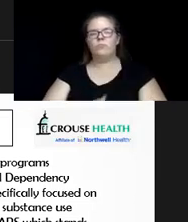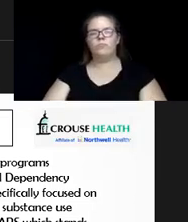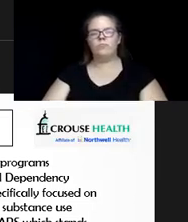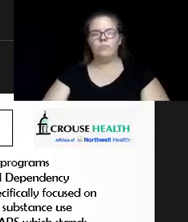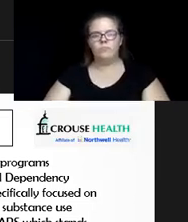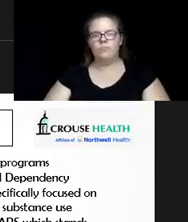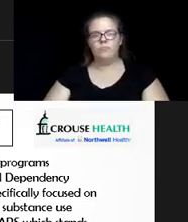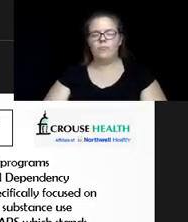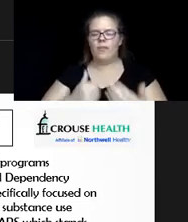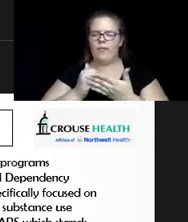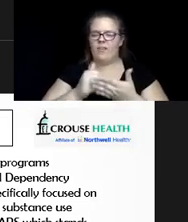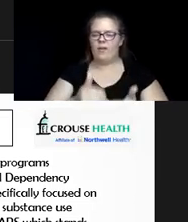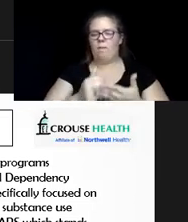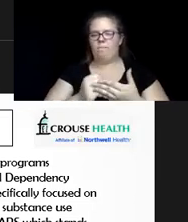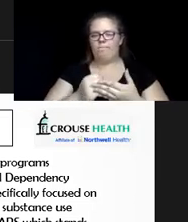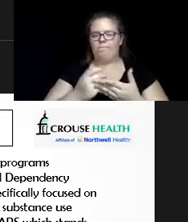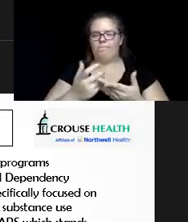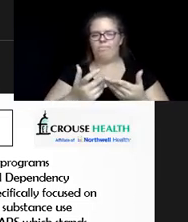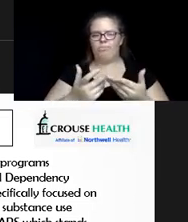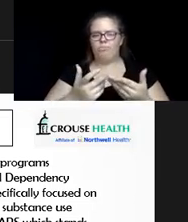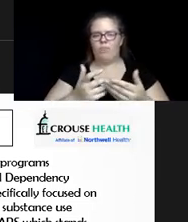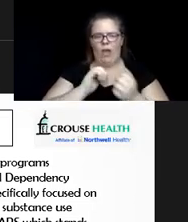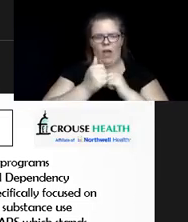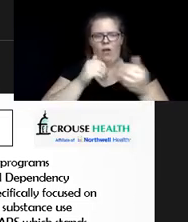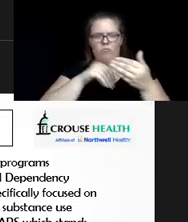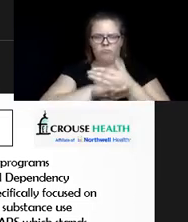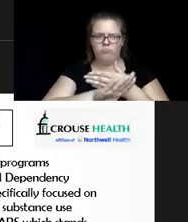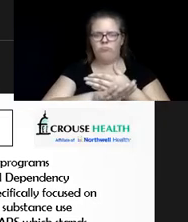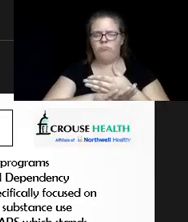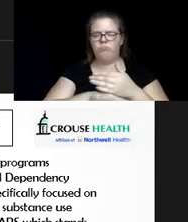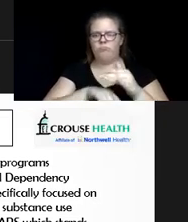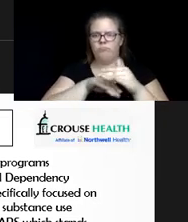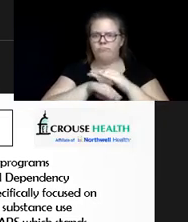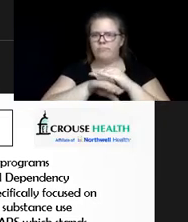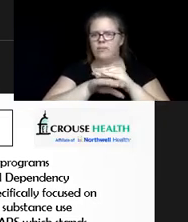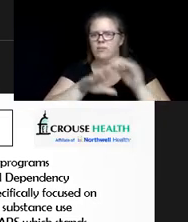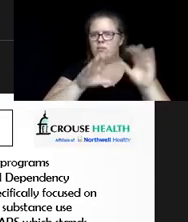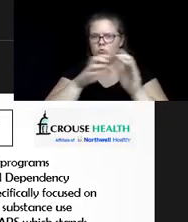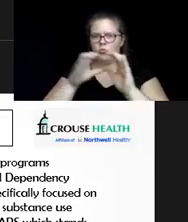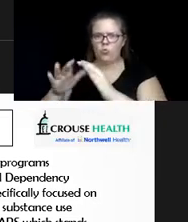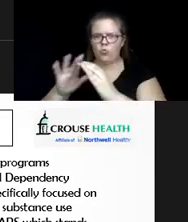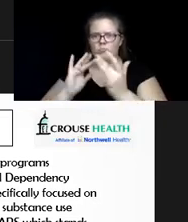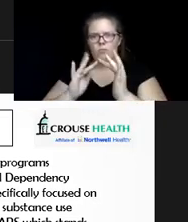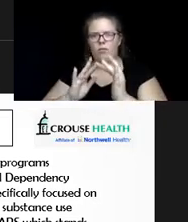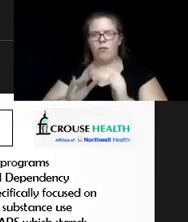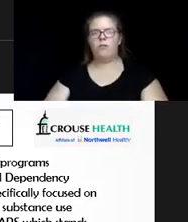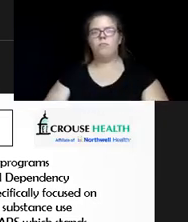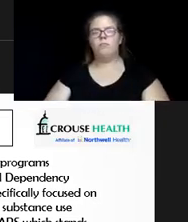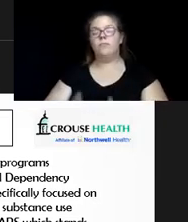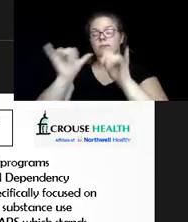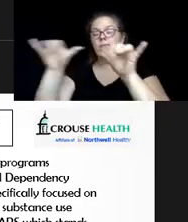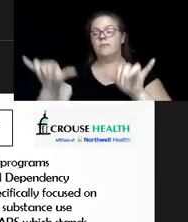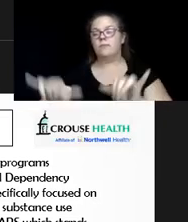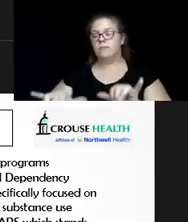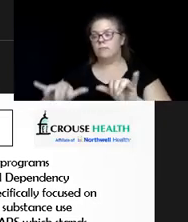help them go to nowhere to go to get those kind of groups. we can do that. On a systemic level also,